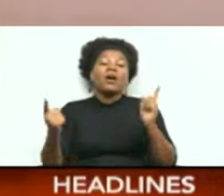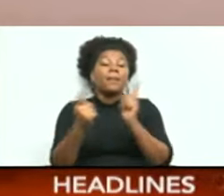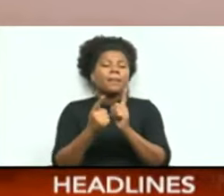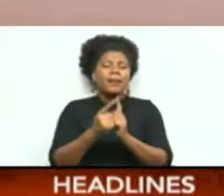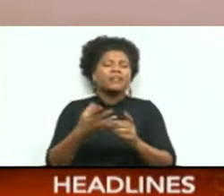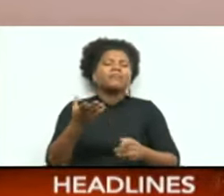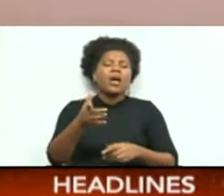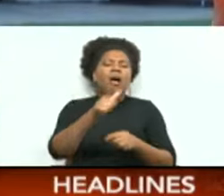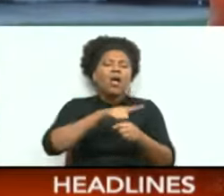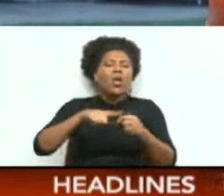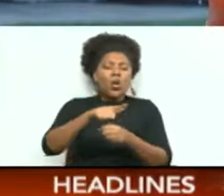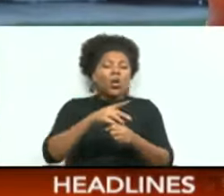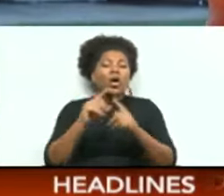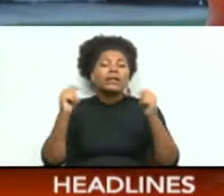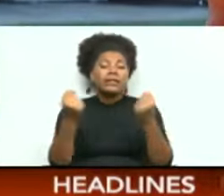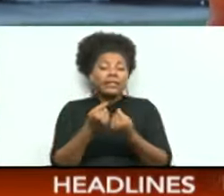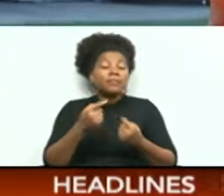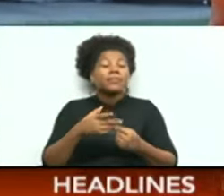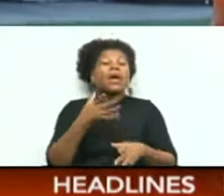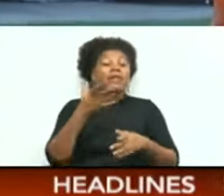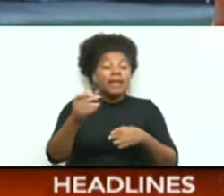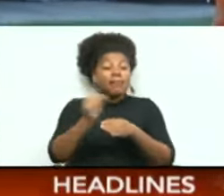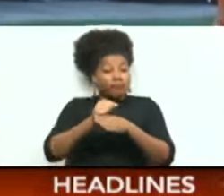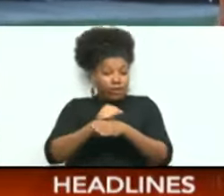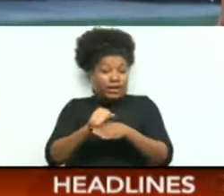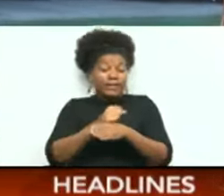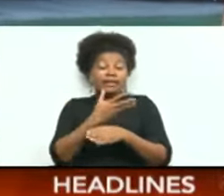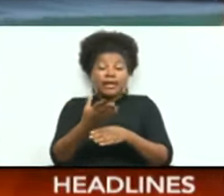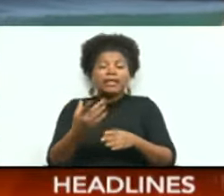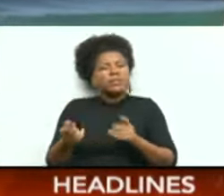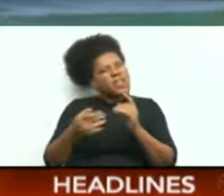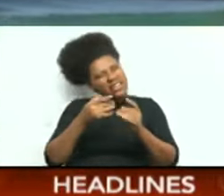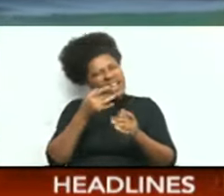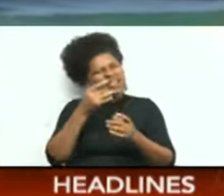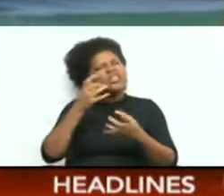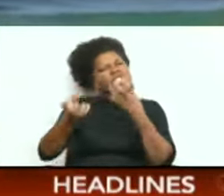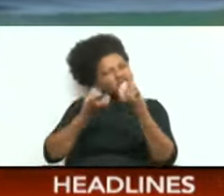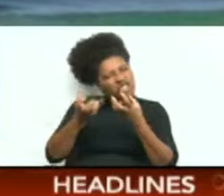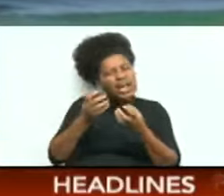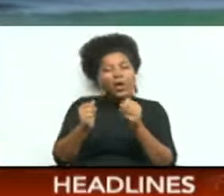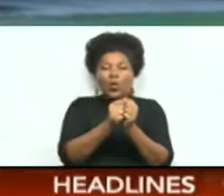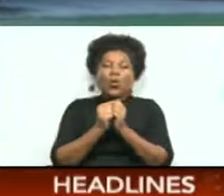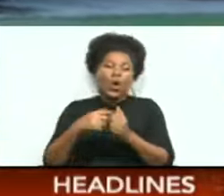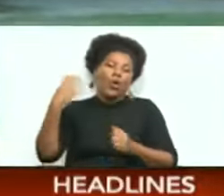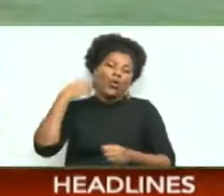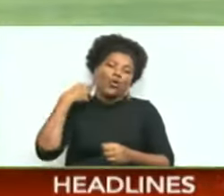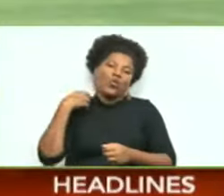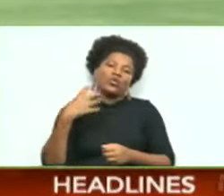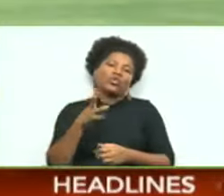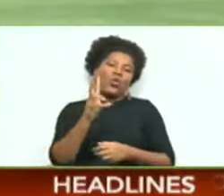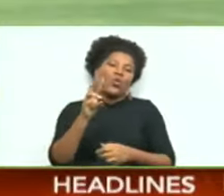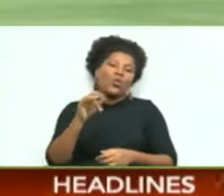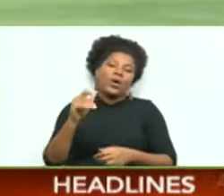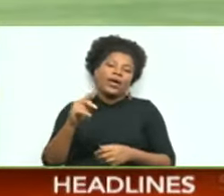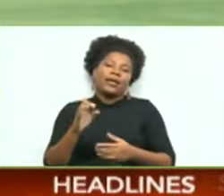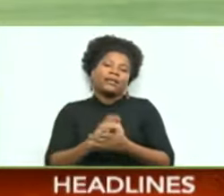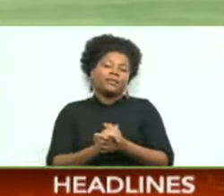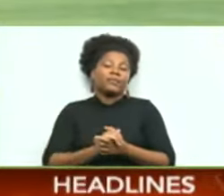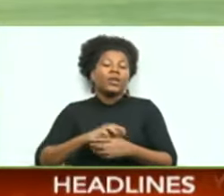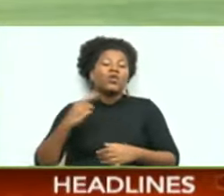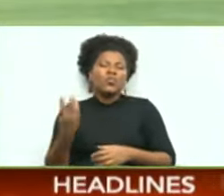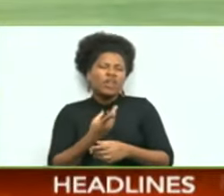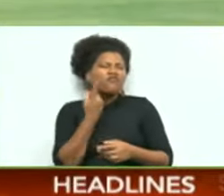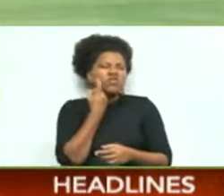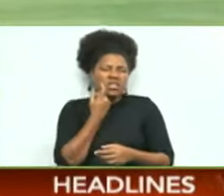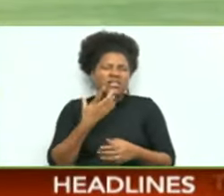training sessions at the Carani James Stadium today. In between, they had a chance to chat with head coach Wayne McSween. Actually, we recently pulled the